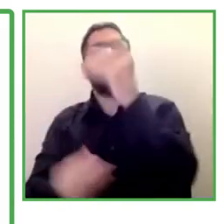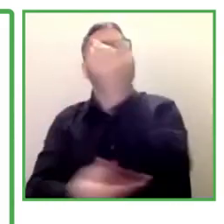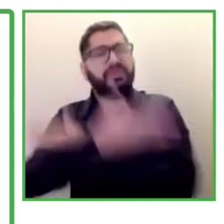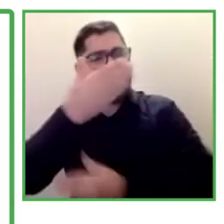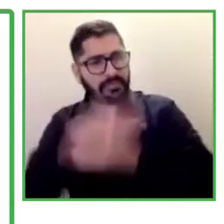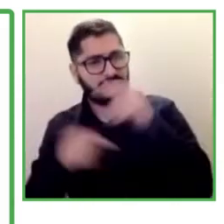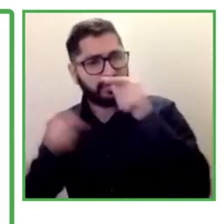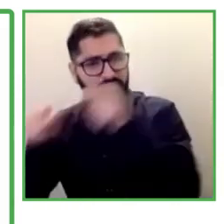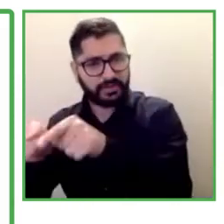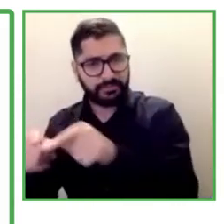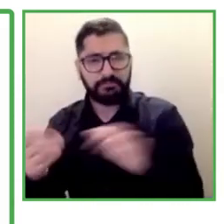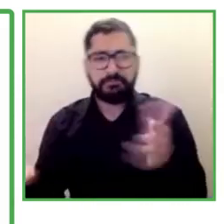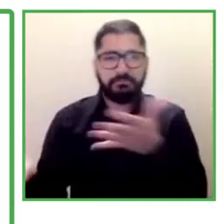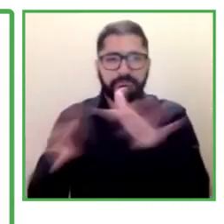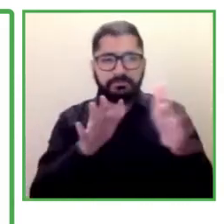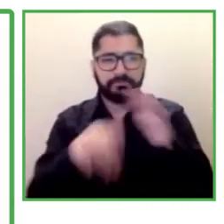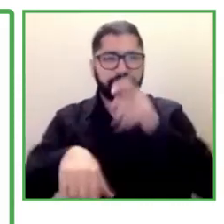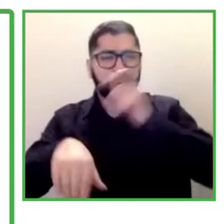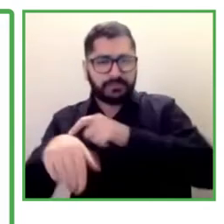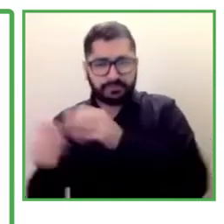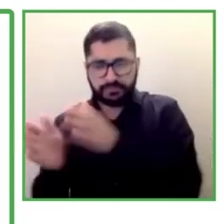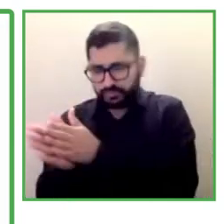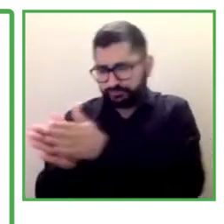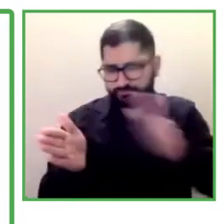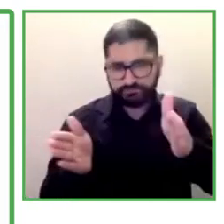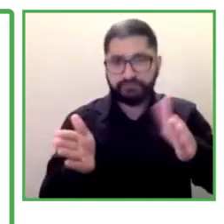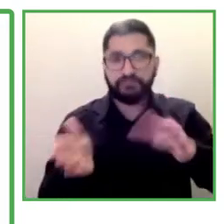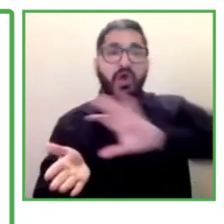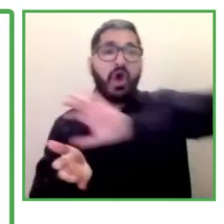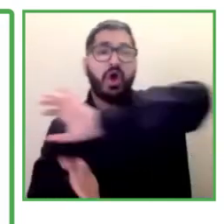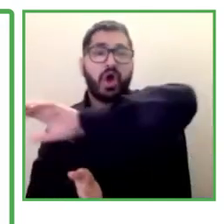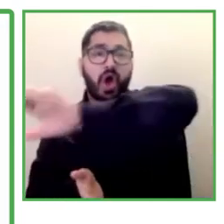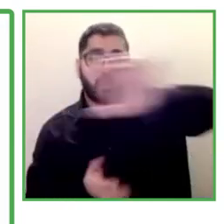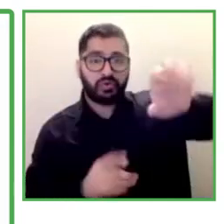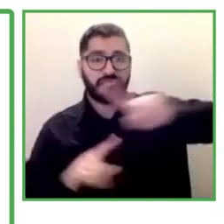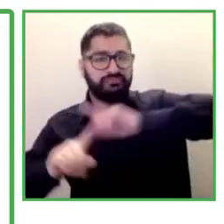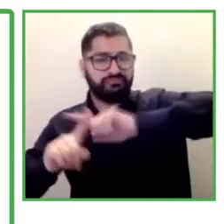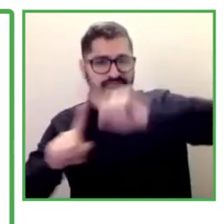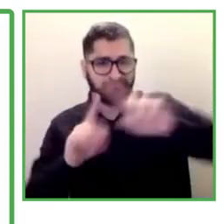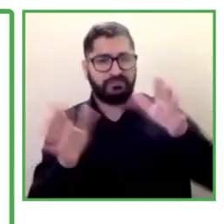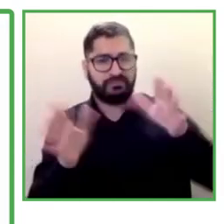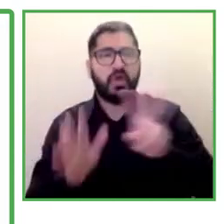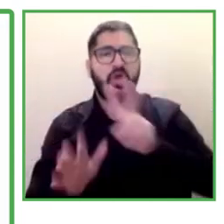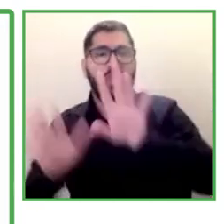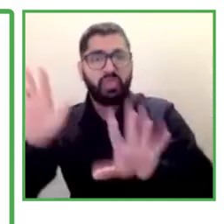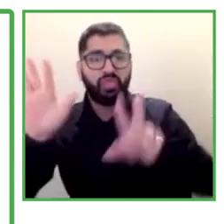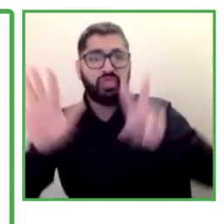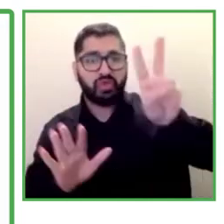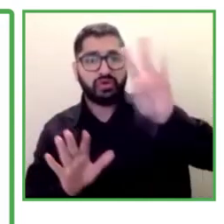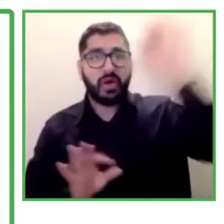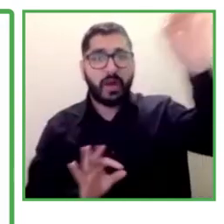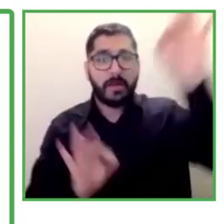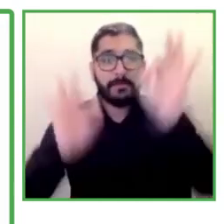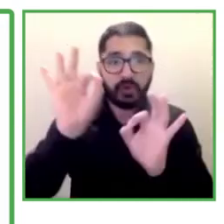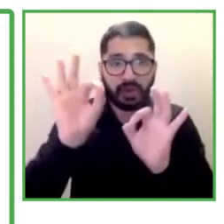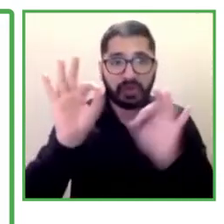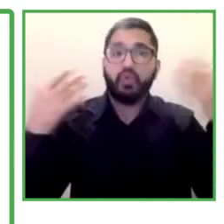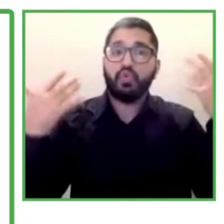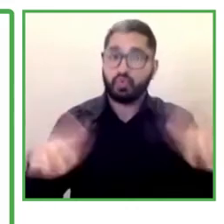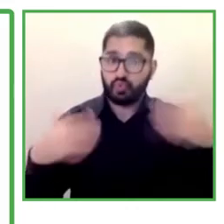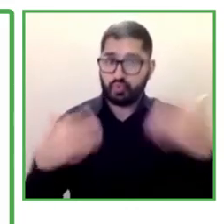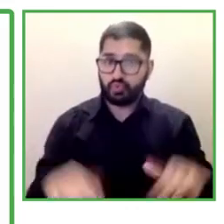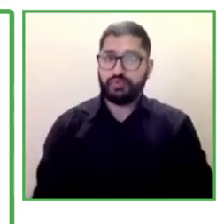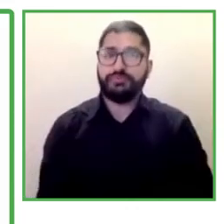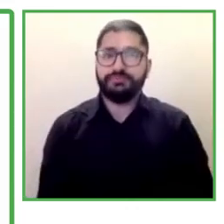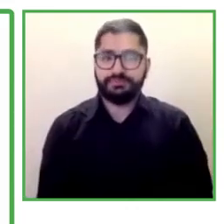increase in a 2% to a 3%, so this is very significant. Our studies also show that disabled